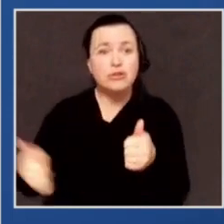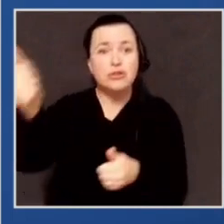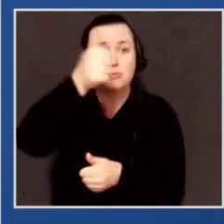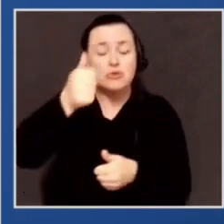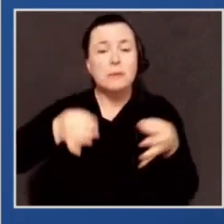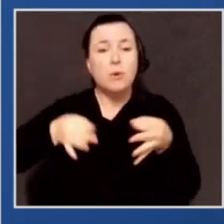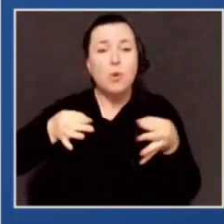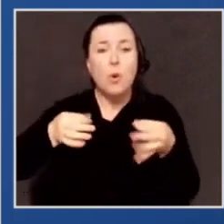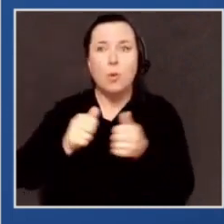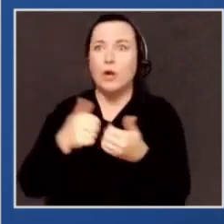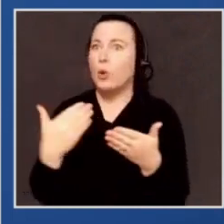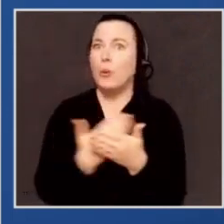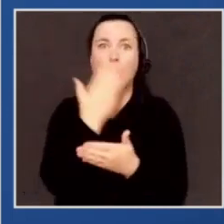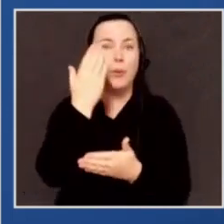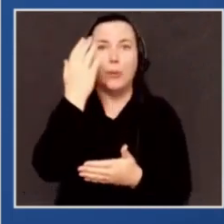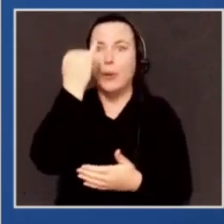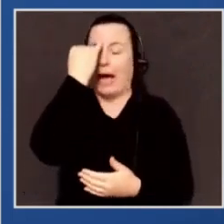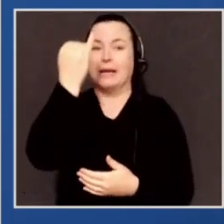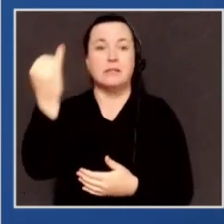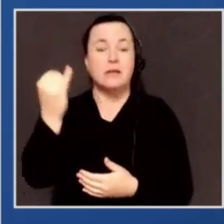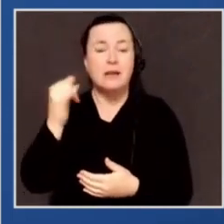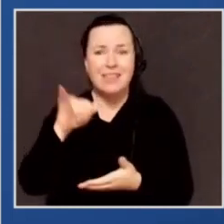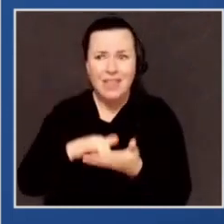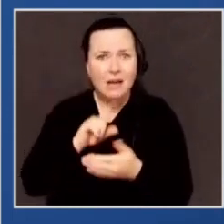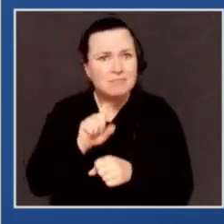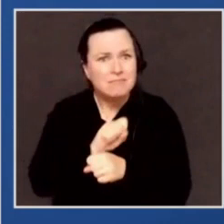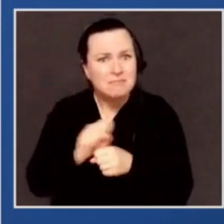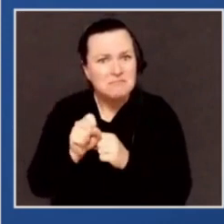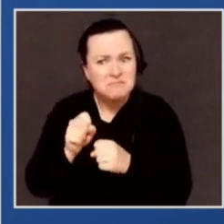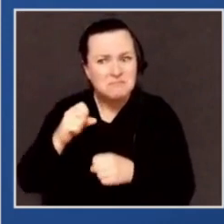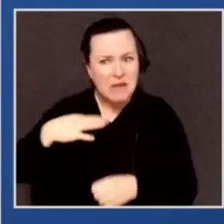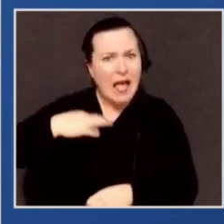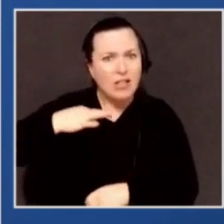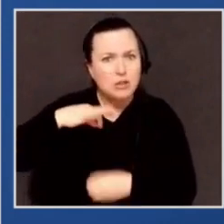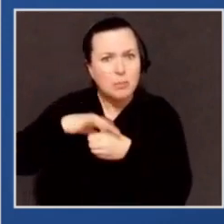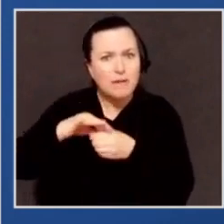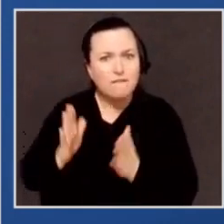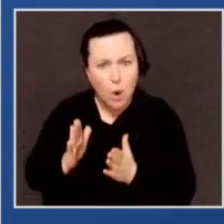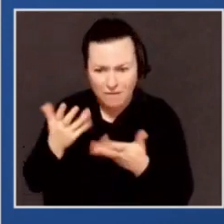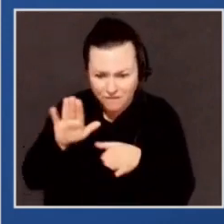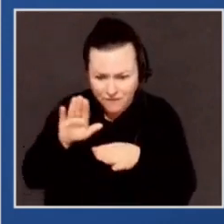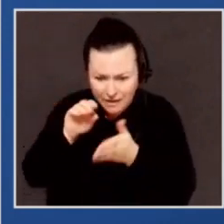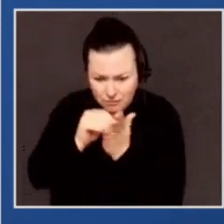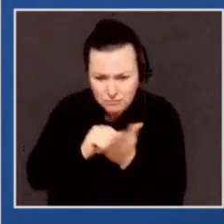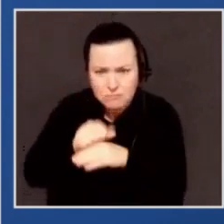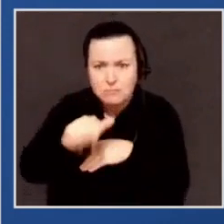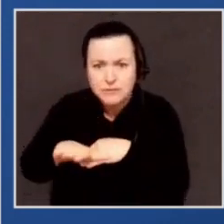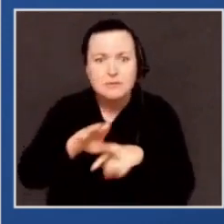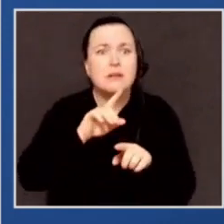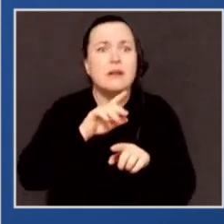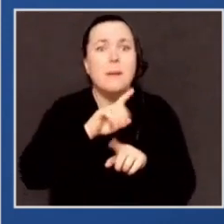that ballots that were lawfully cast by eligible voters but not get counted by the time Donald Trump wanted them counted,